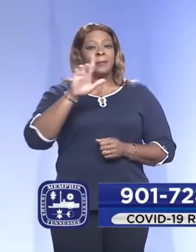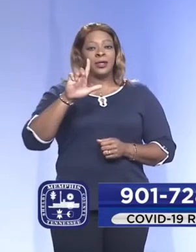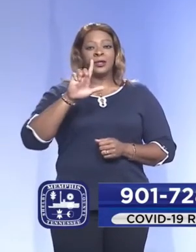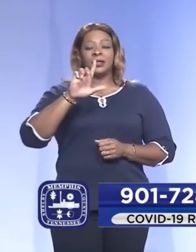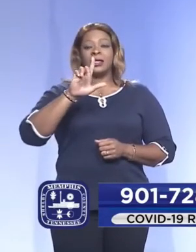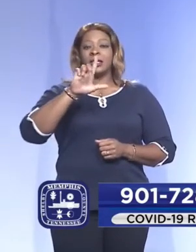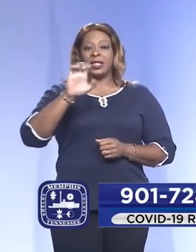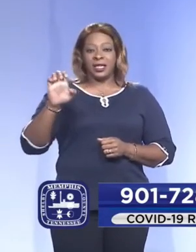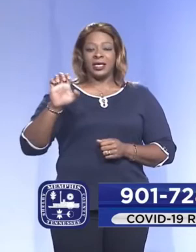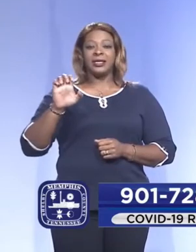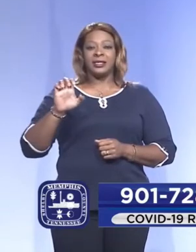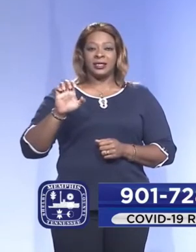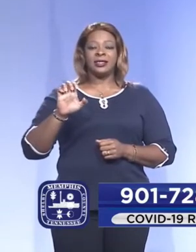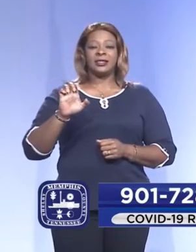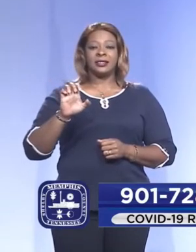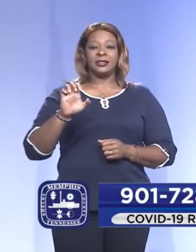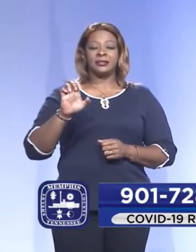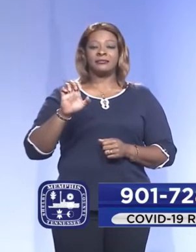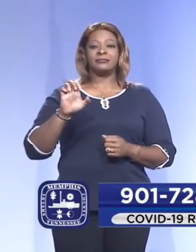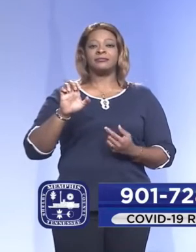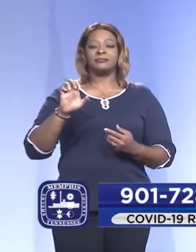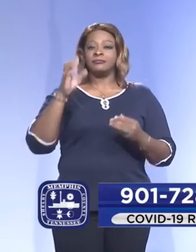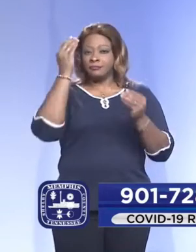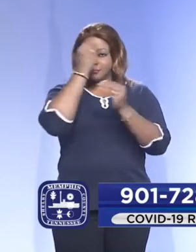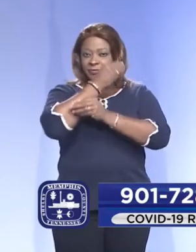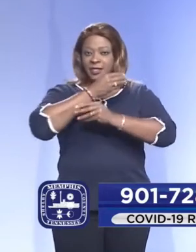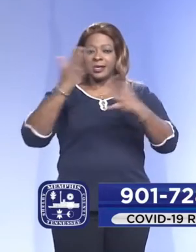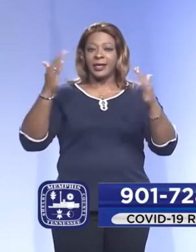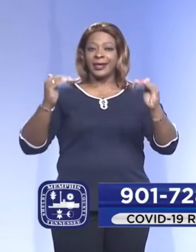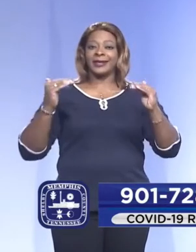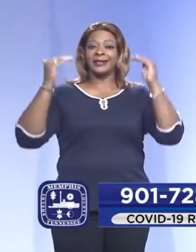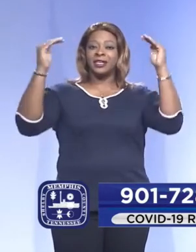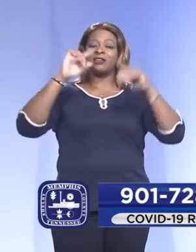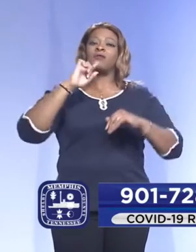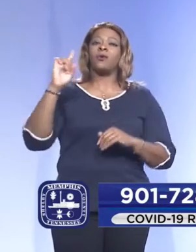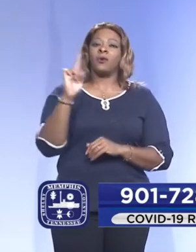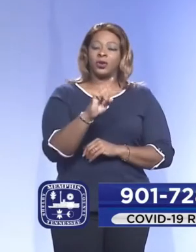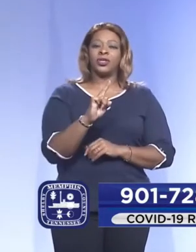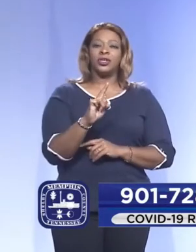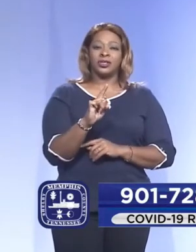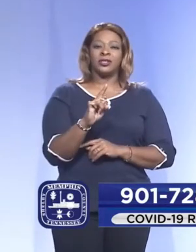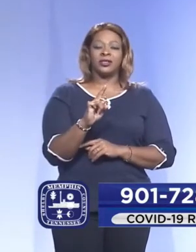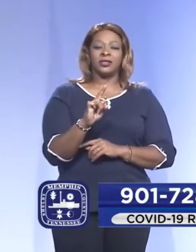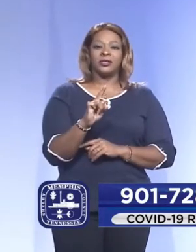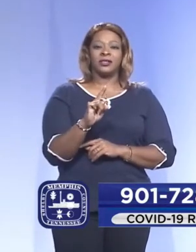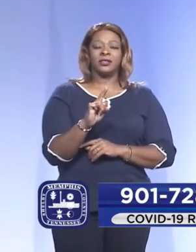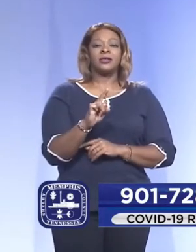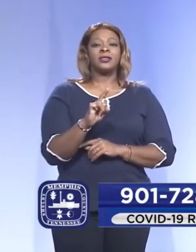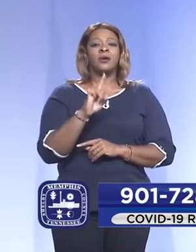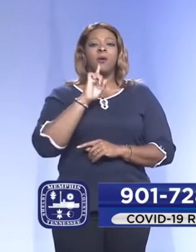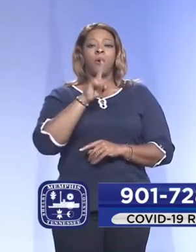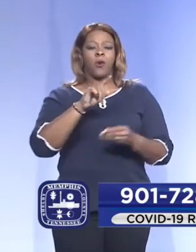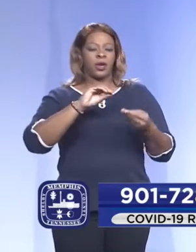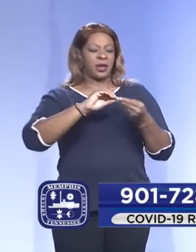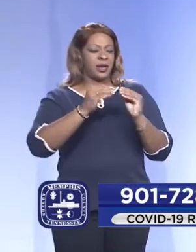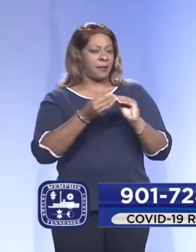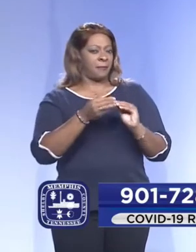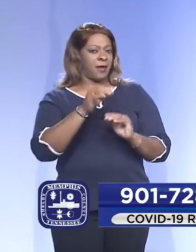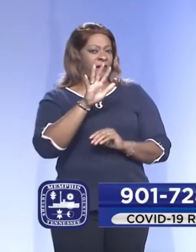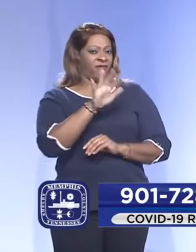issued an executive order, order number 55,